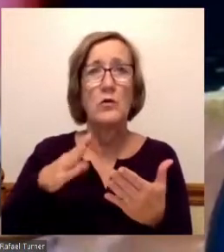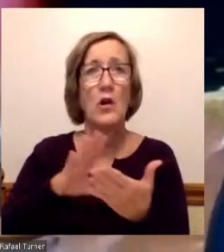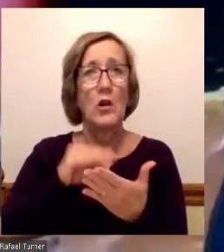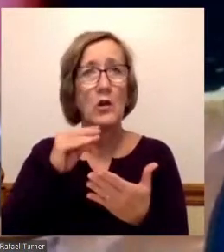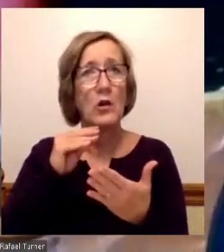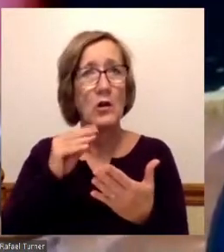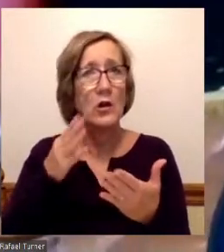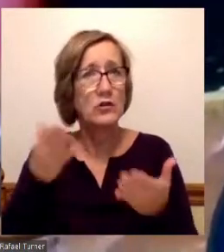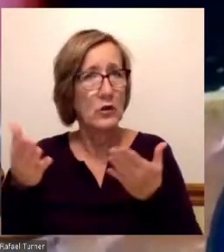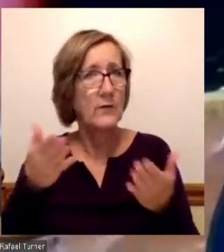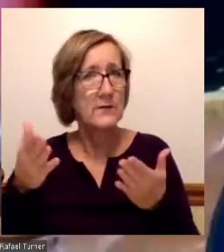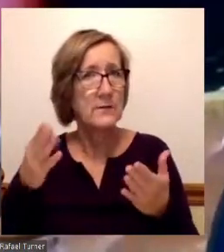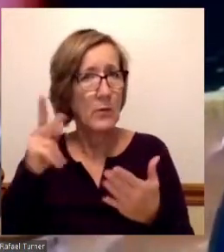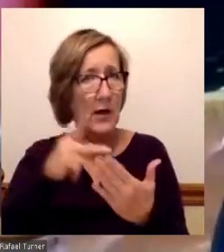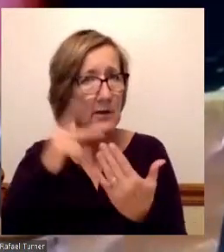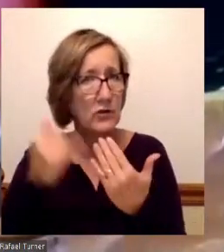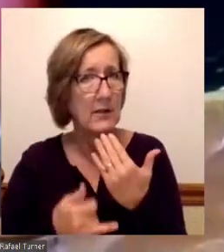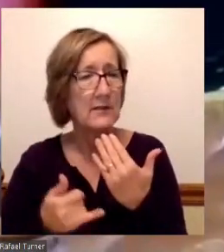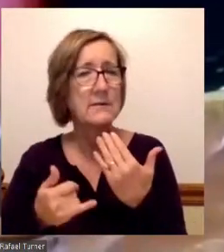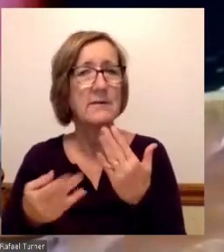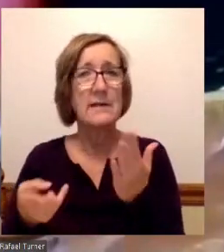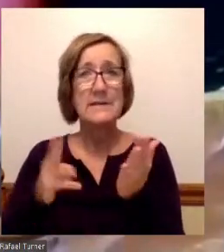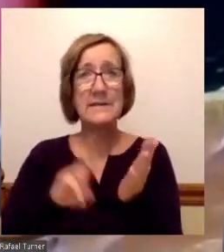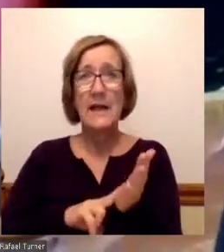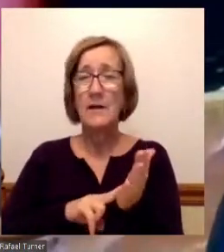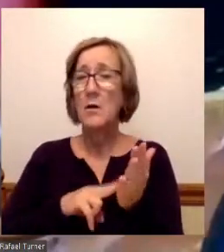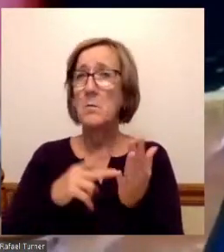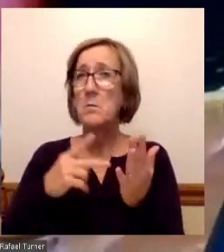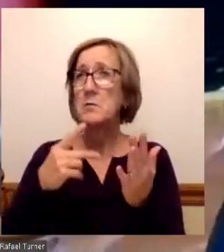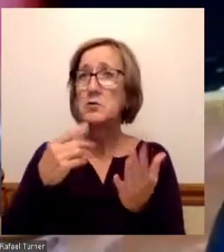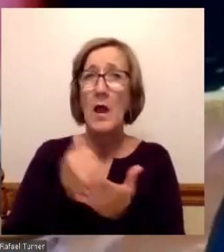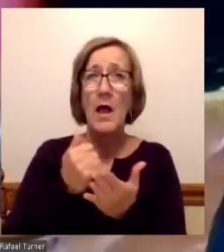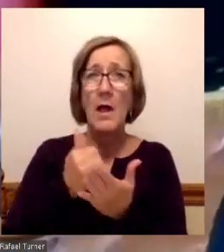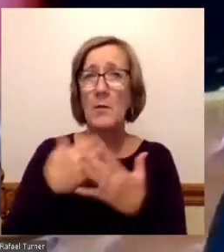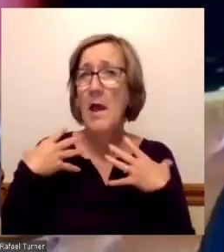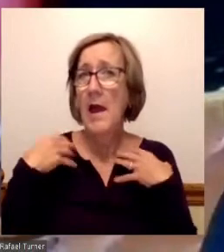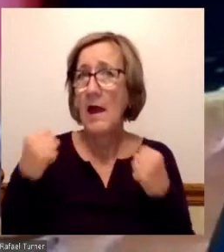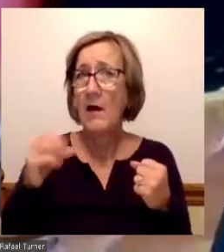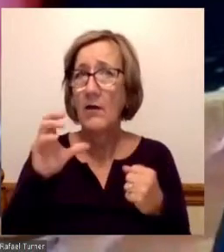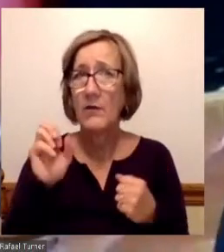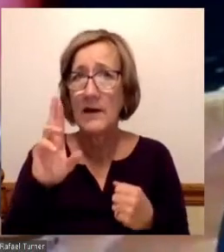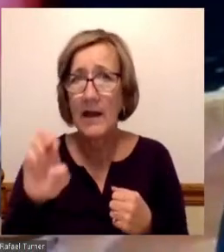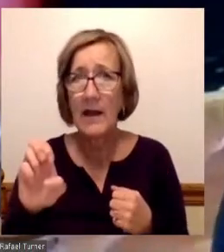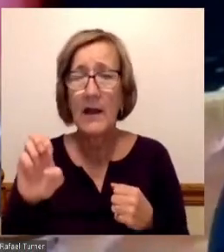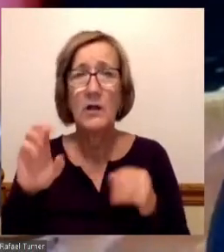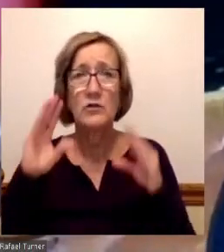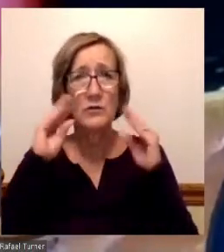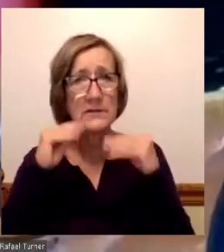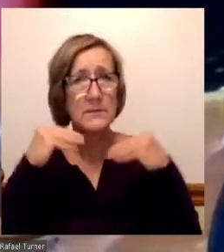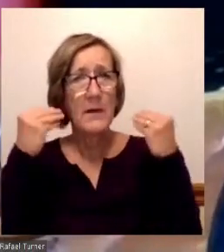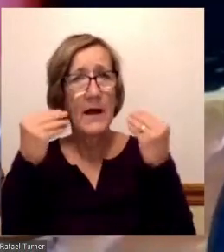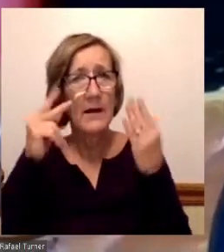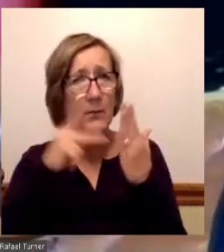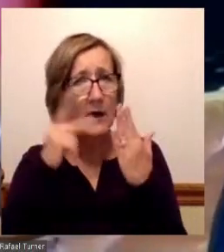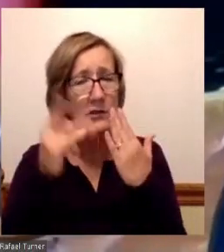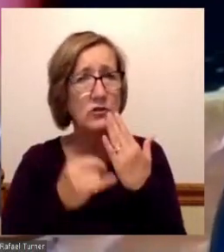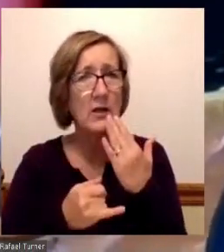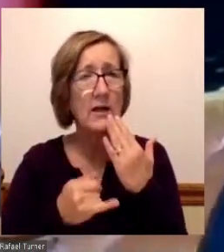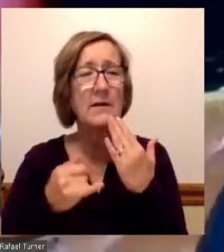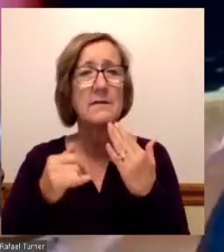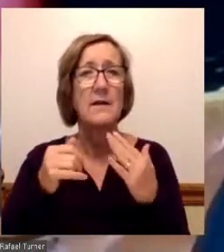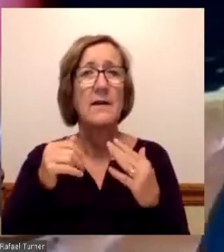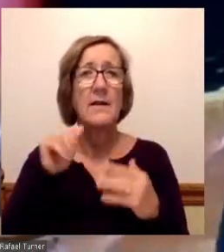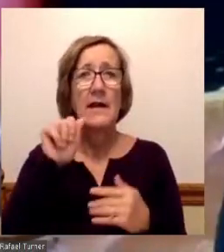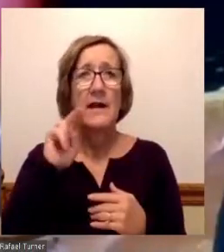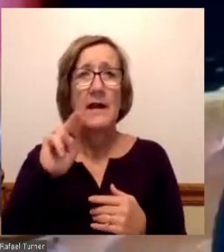to help out, whether it's related to health care, to the SMILE project, to the anti-bullying project, to those students